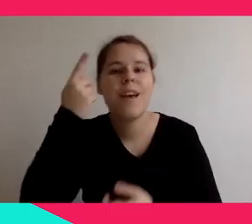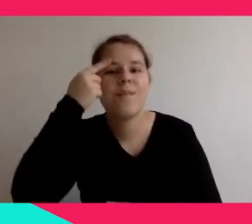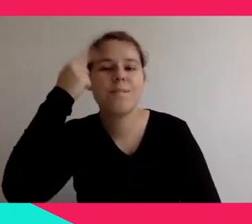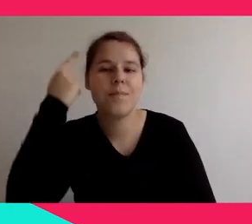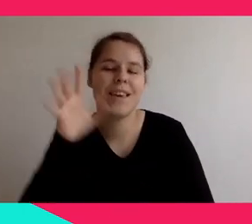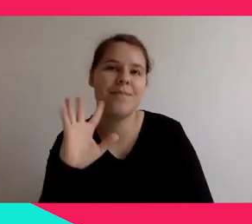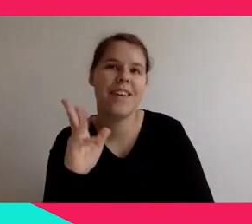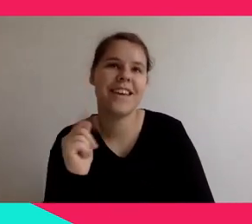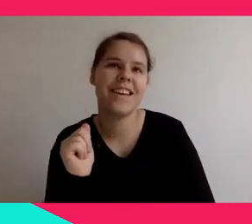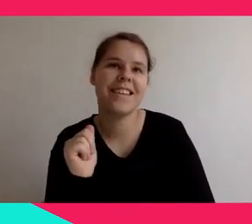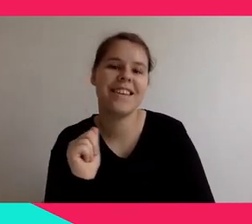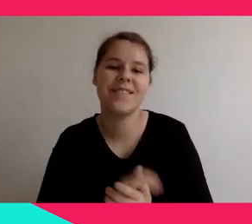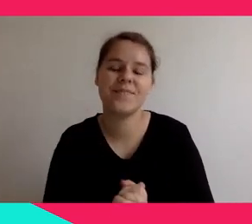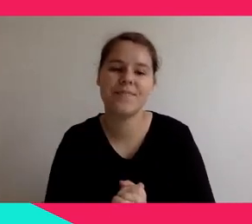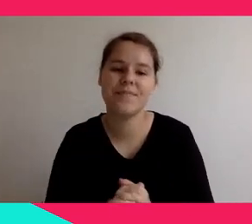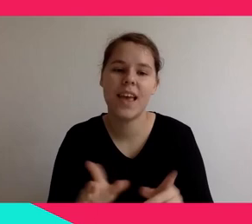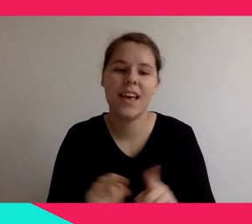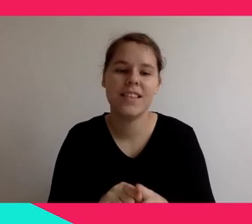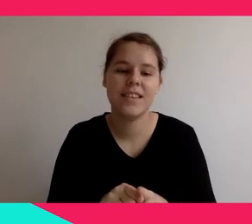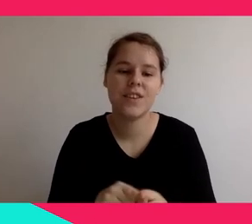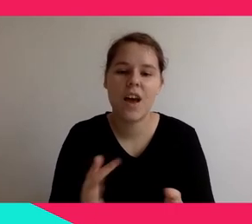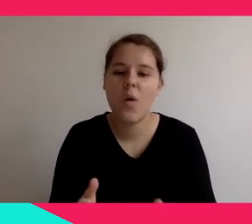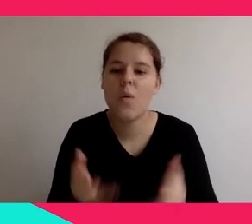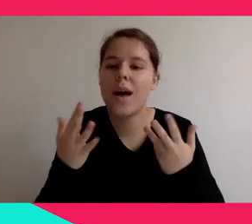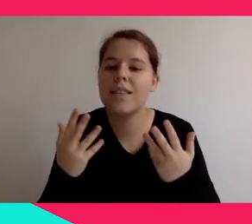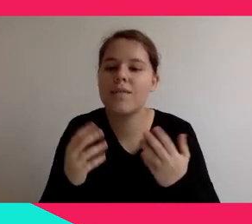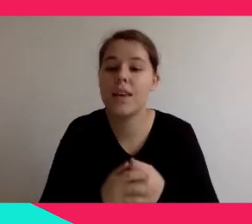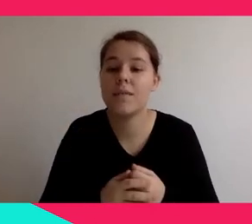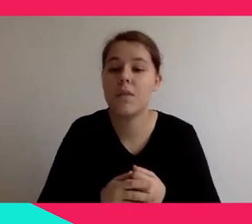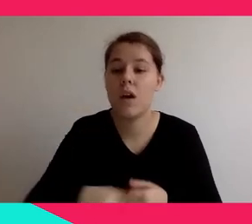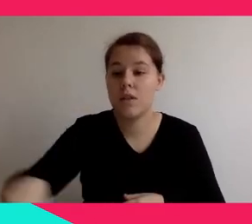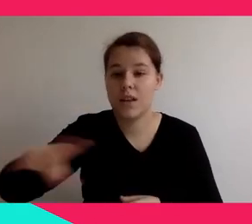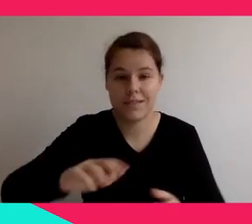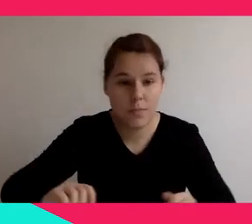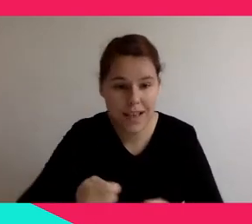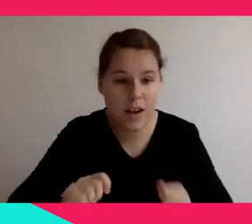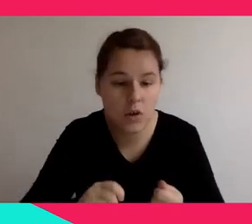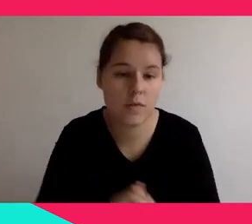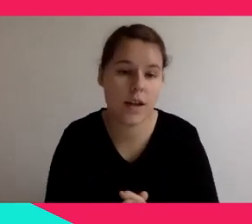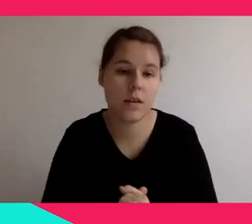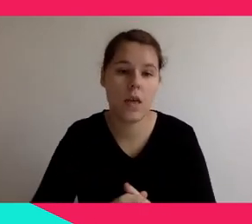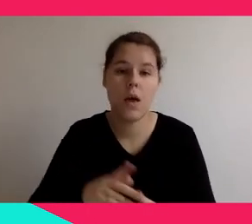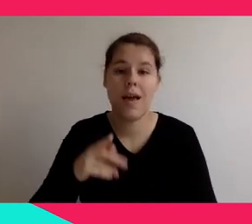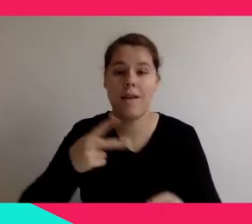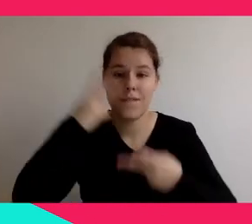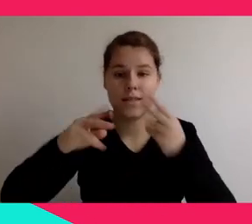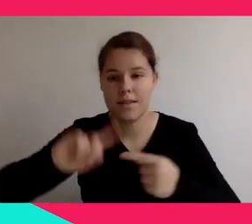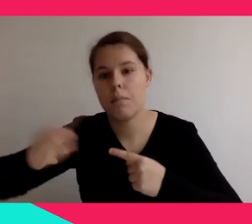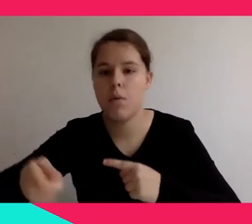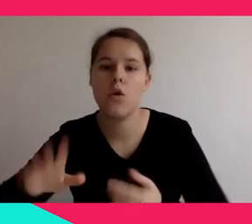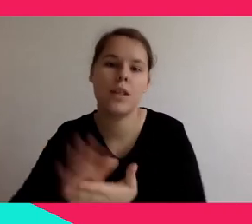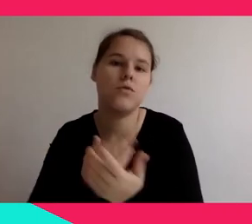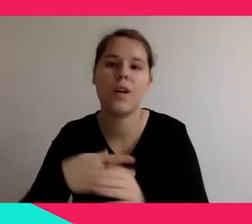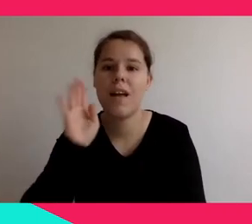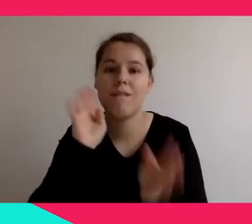sharing souvenirs, for example, on social media. So engagement is a virtual circle.